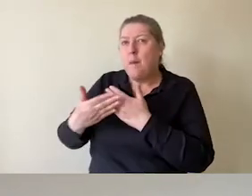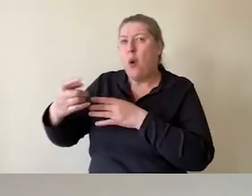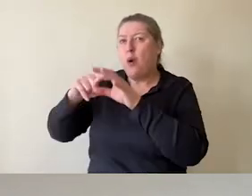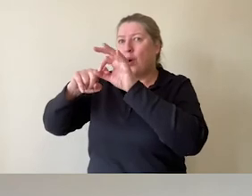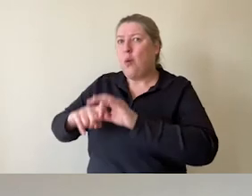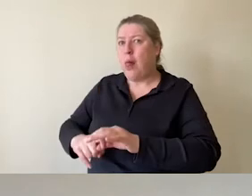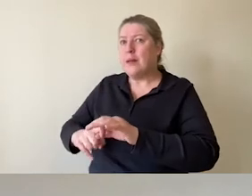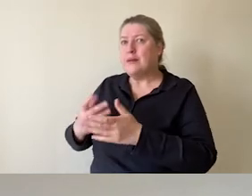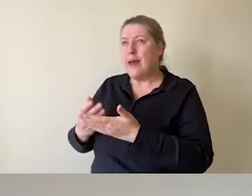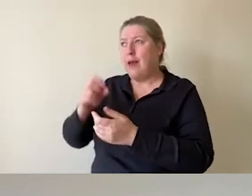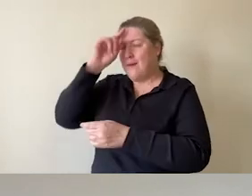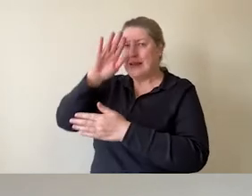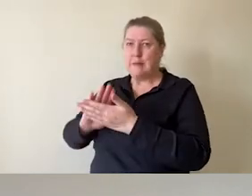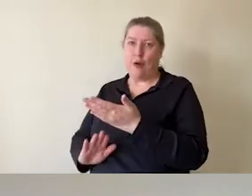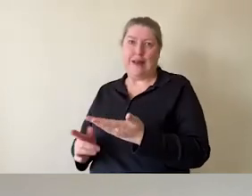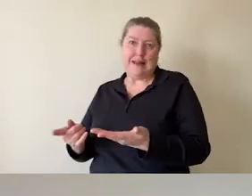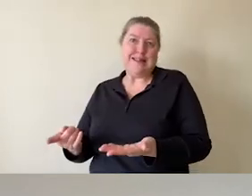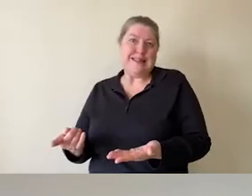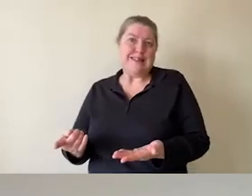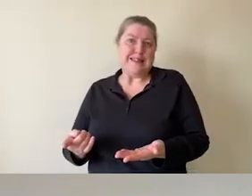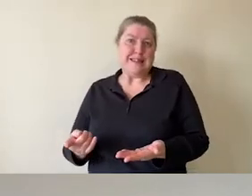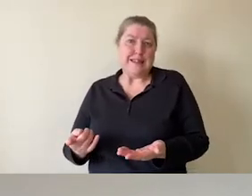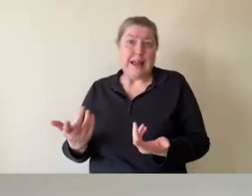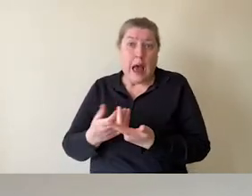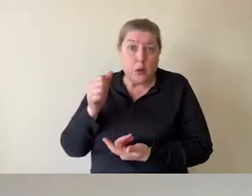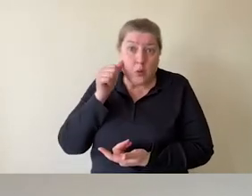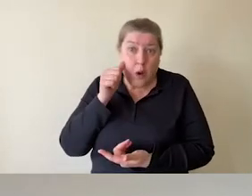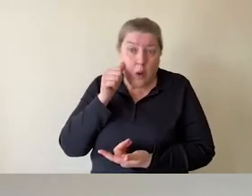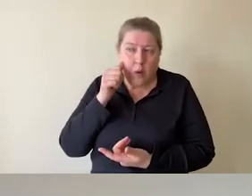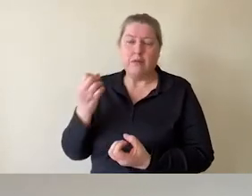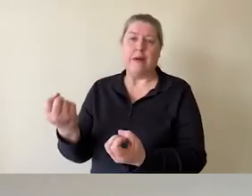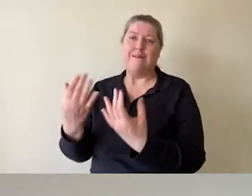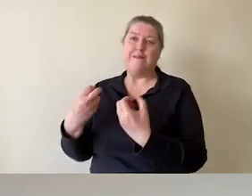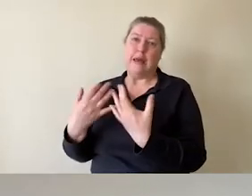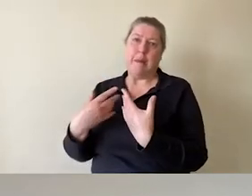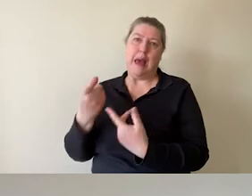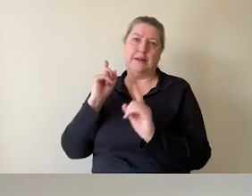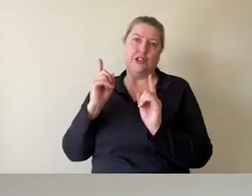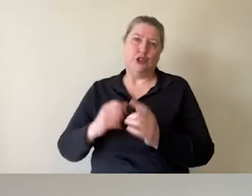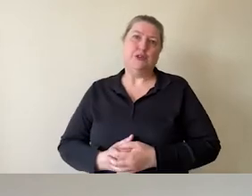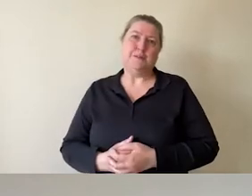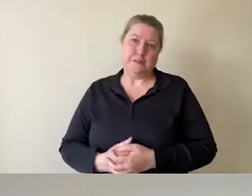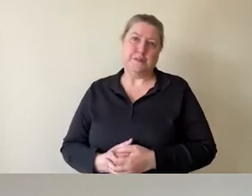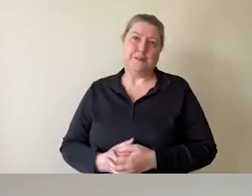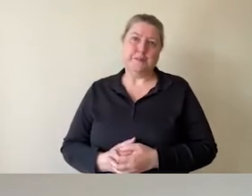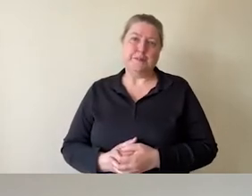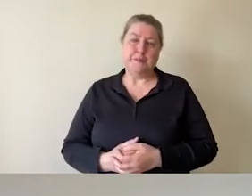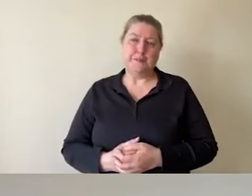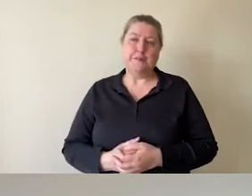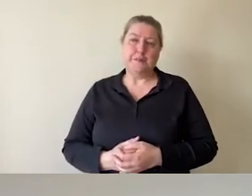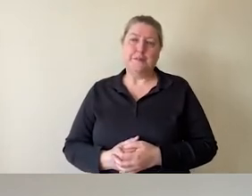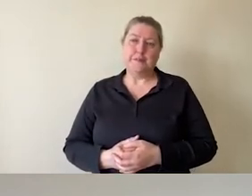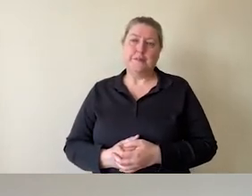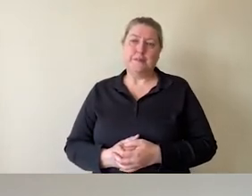of the experience. And that shows in the feedback we get from teachers. And that's all part